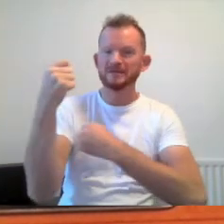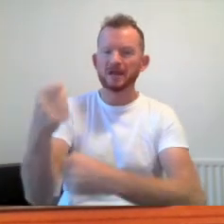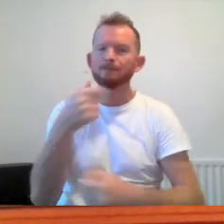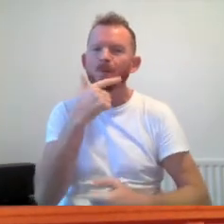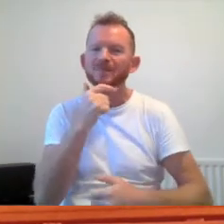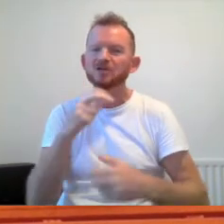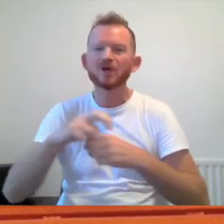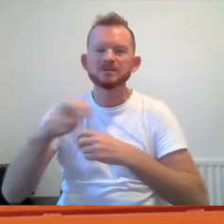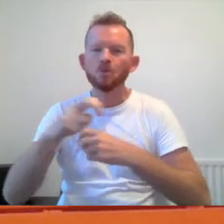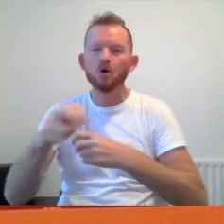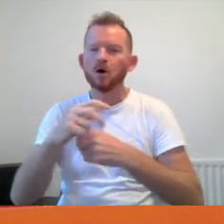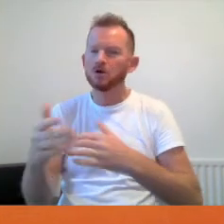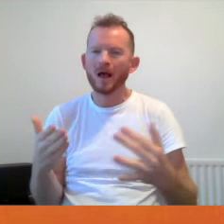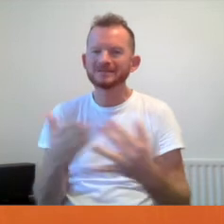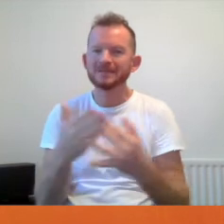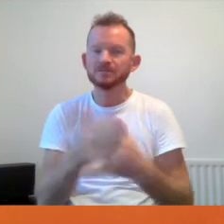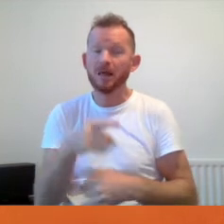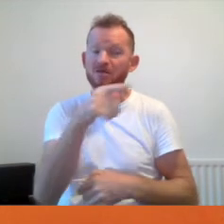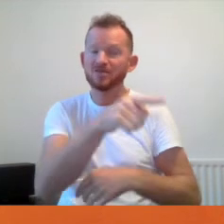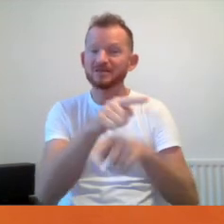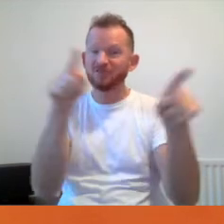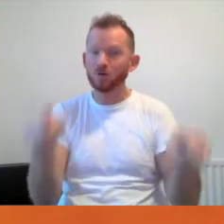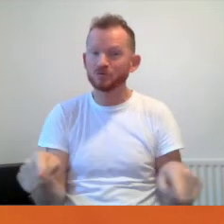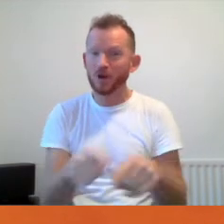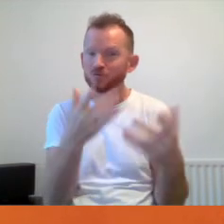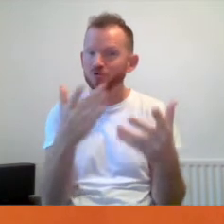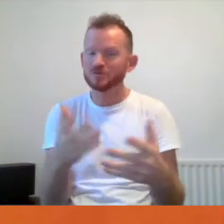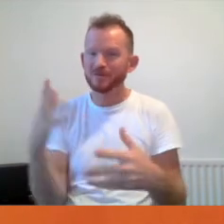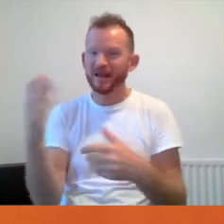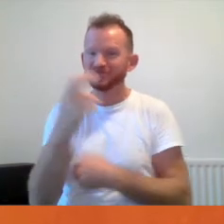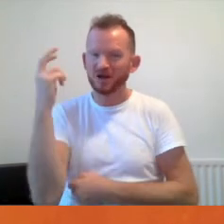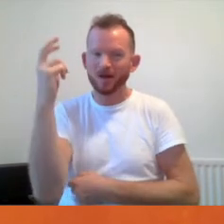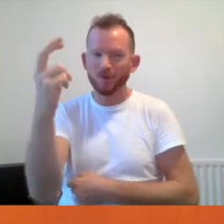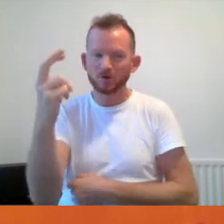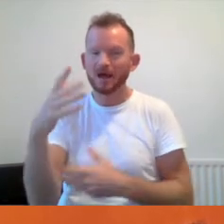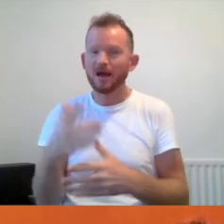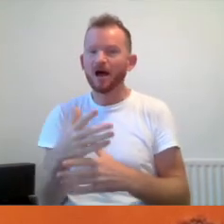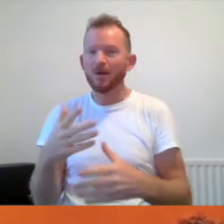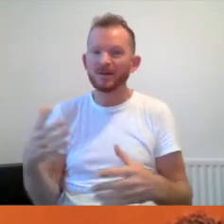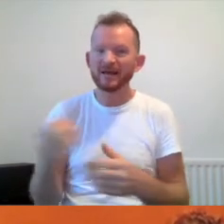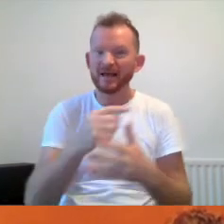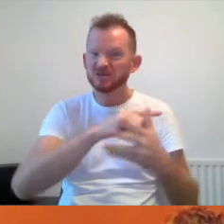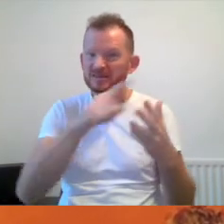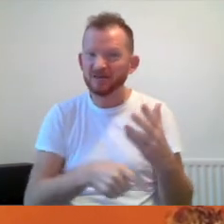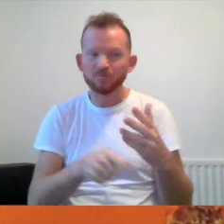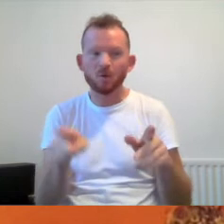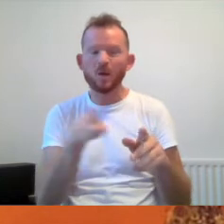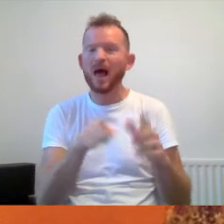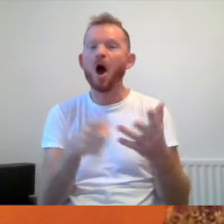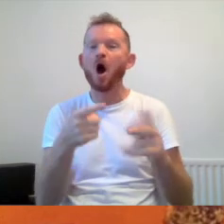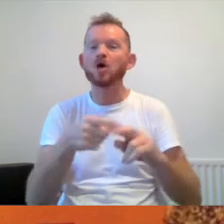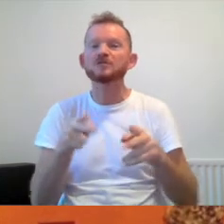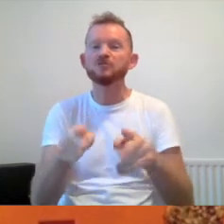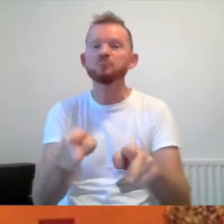accessible. This photo shows them catching a buzz, but they actually end up catching several by blocking Oxford Road.